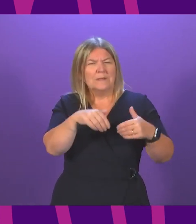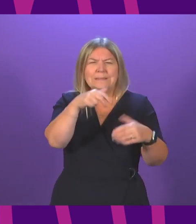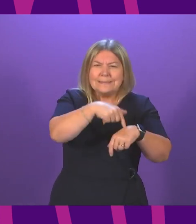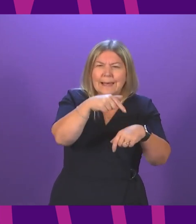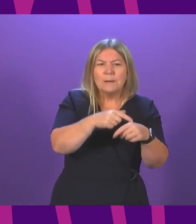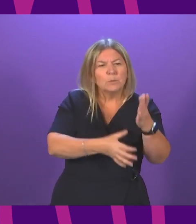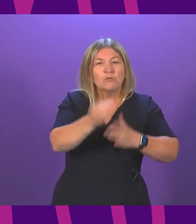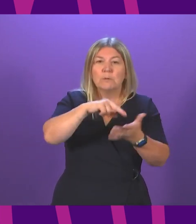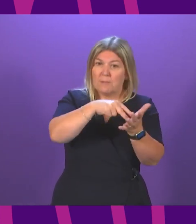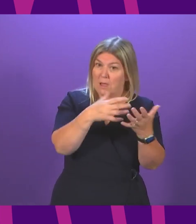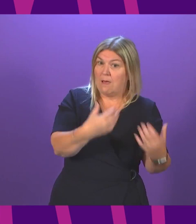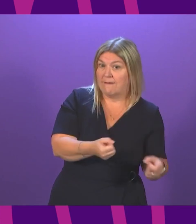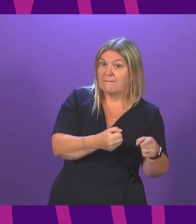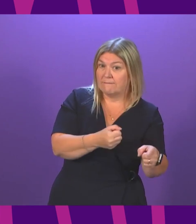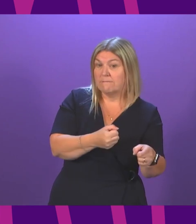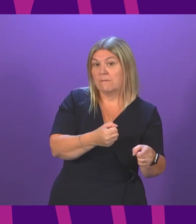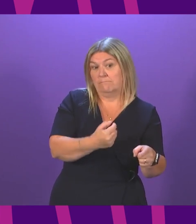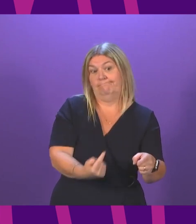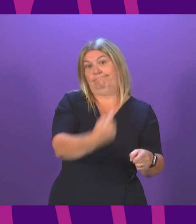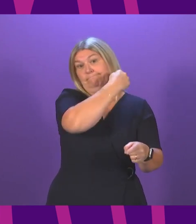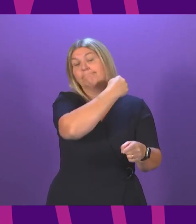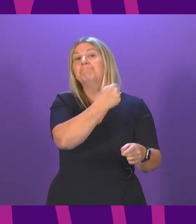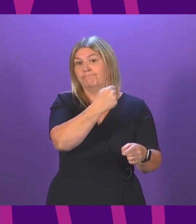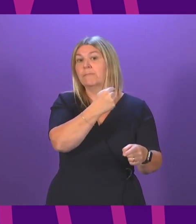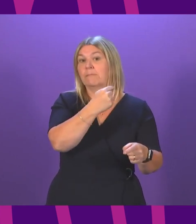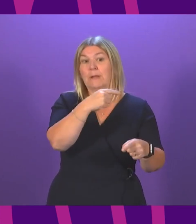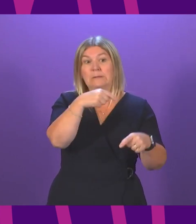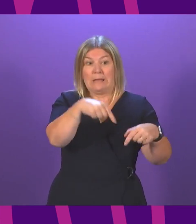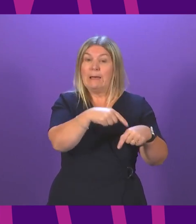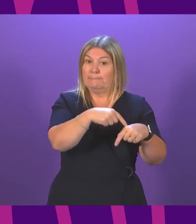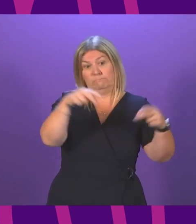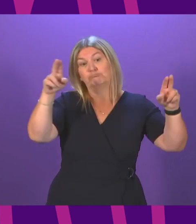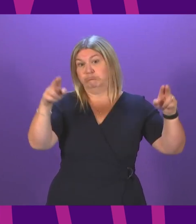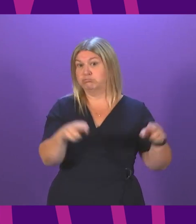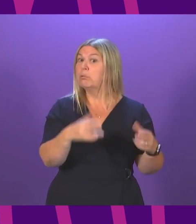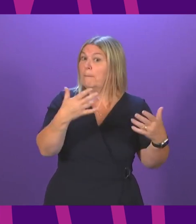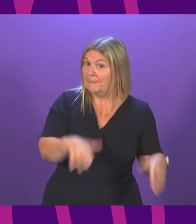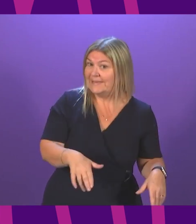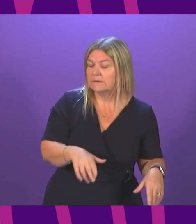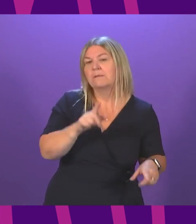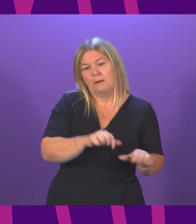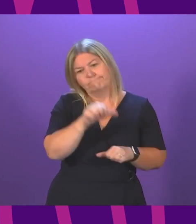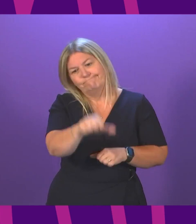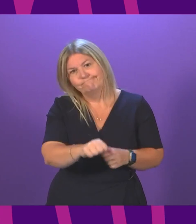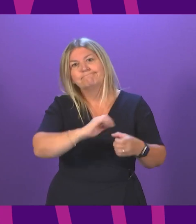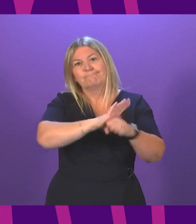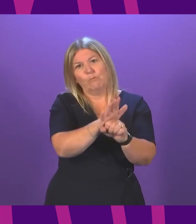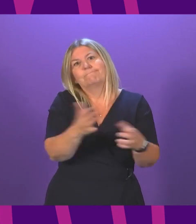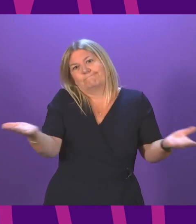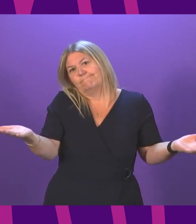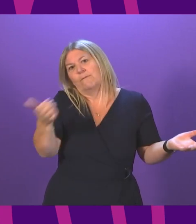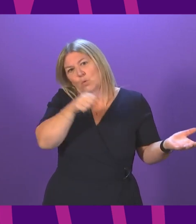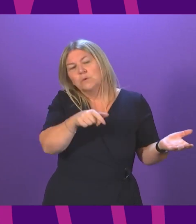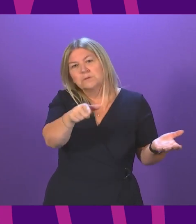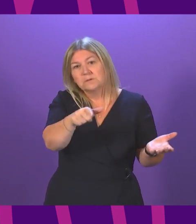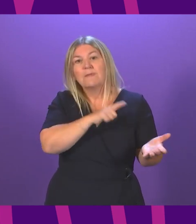waiting times were starting to be reduced by the investment that we had made. Obviously, we all know the impact that COVID has had on the national health service.